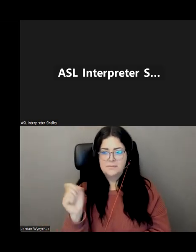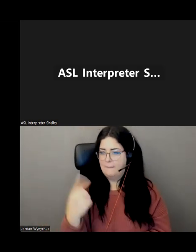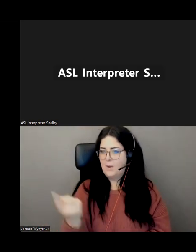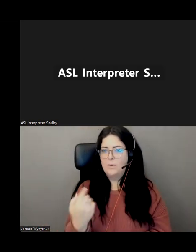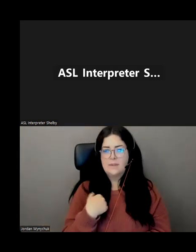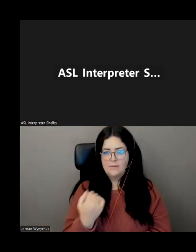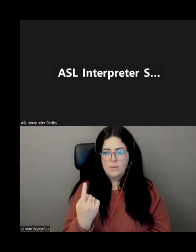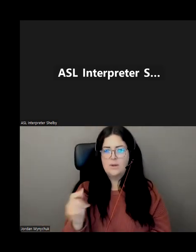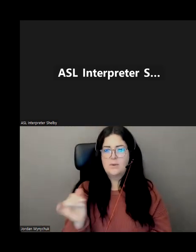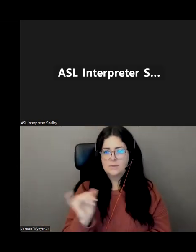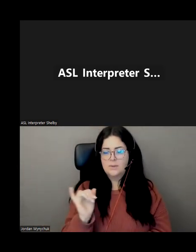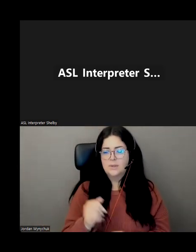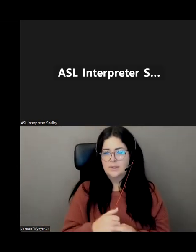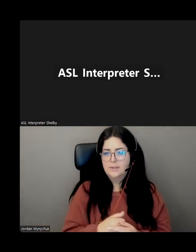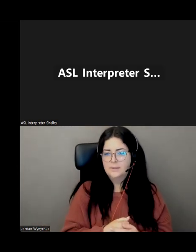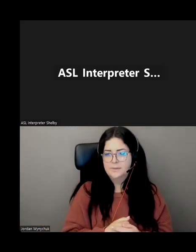one too